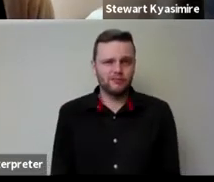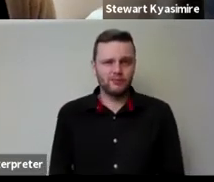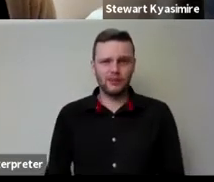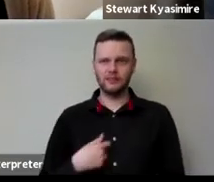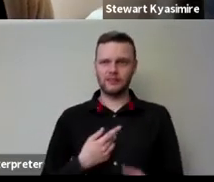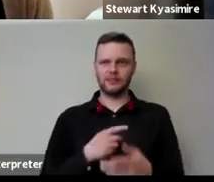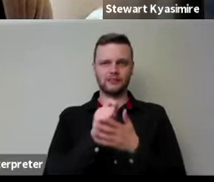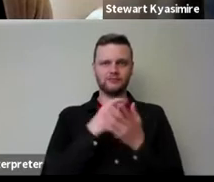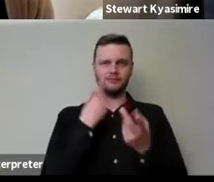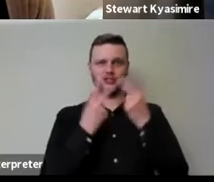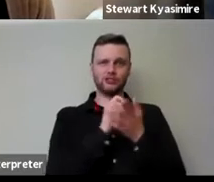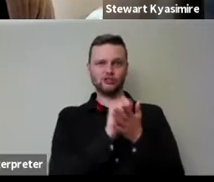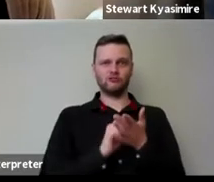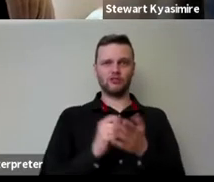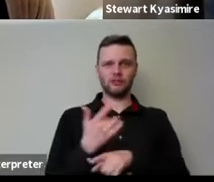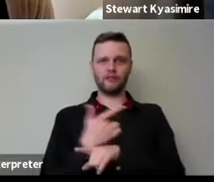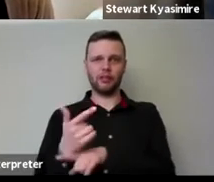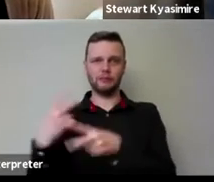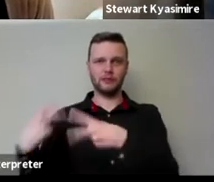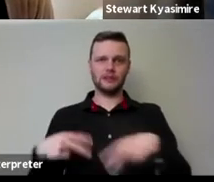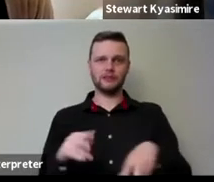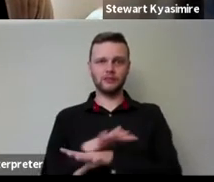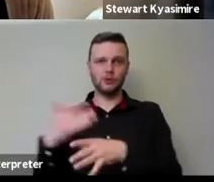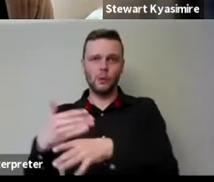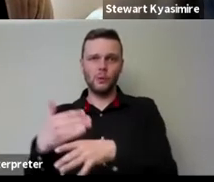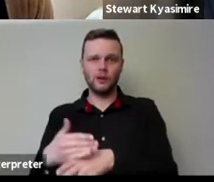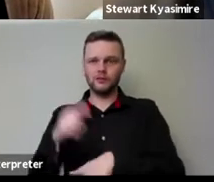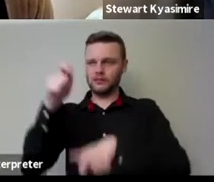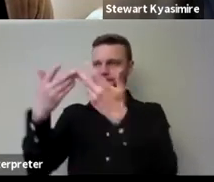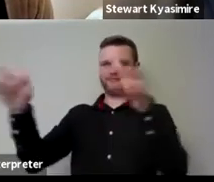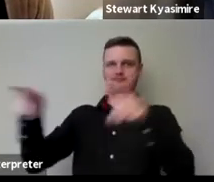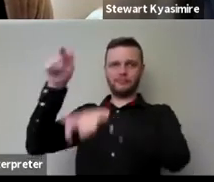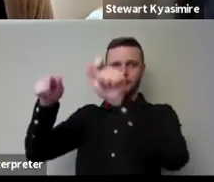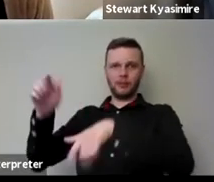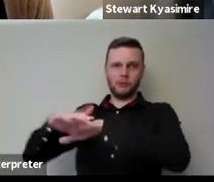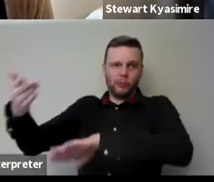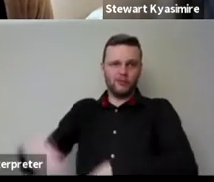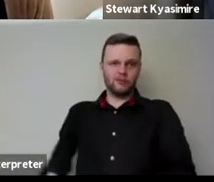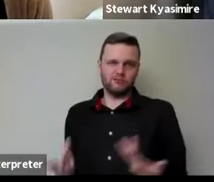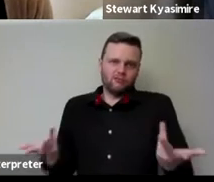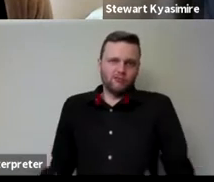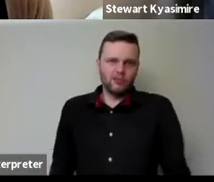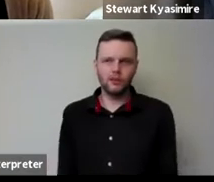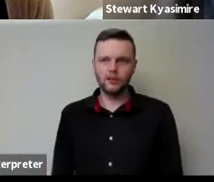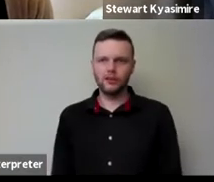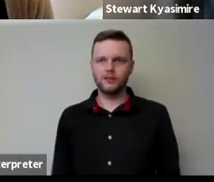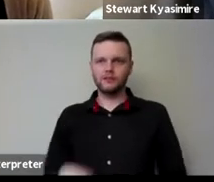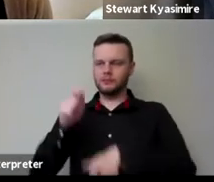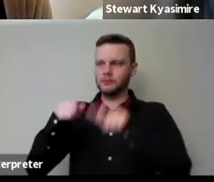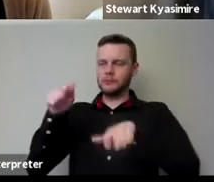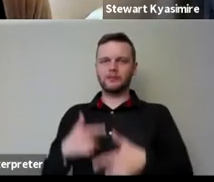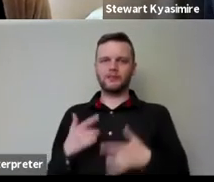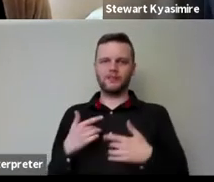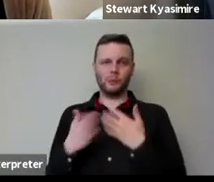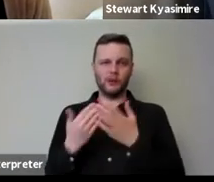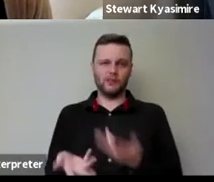songwriters and filmmakers and dancers don't have work but i think genuinely think that's true it's like for most people it's like whatever you